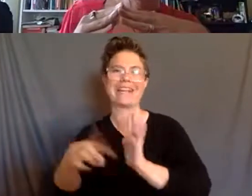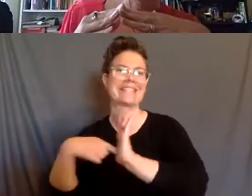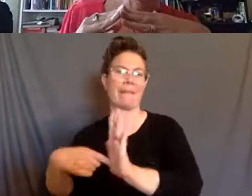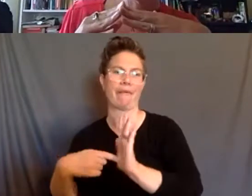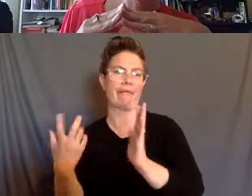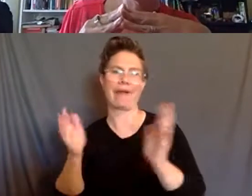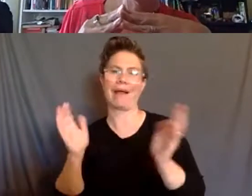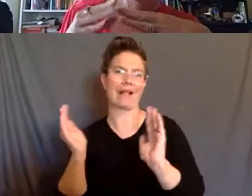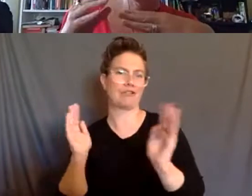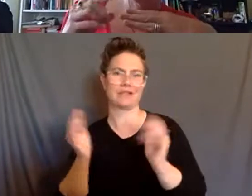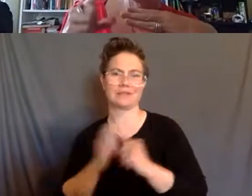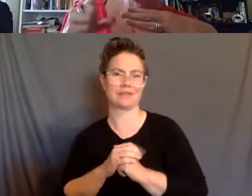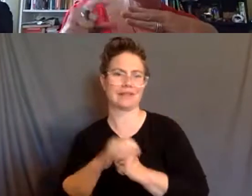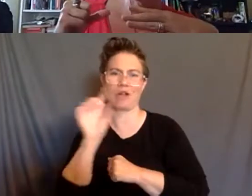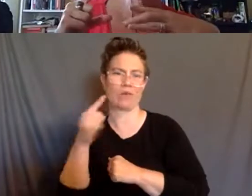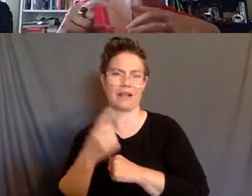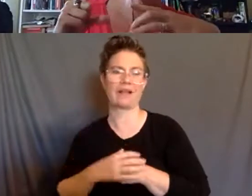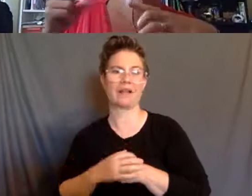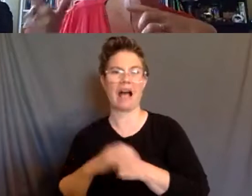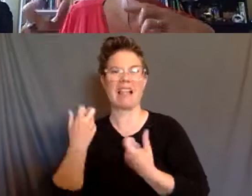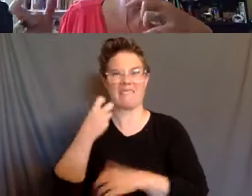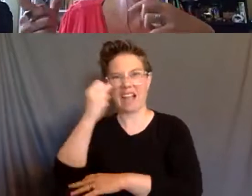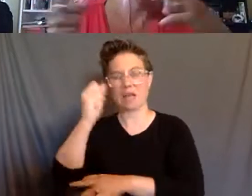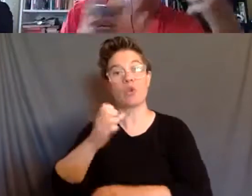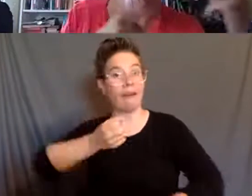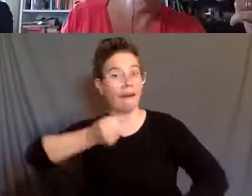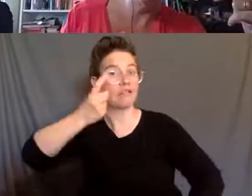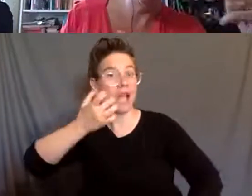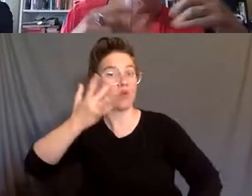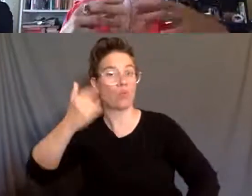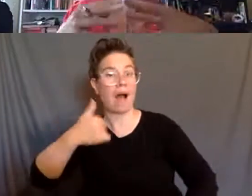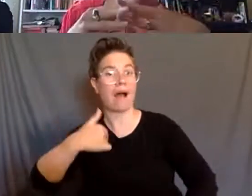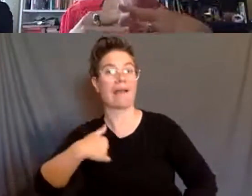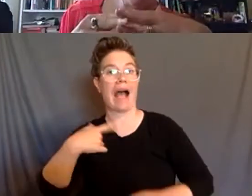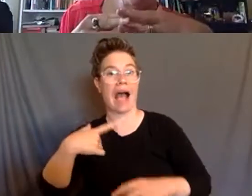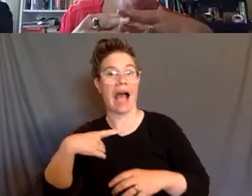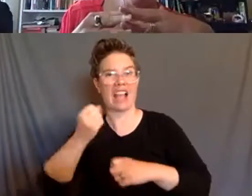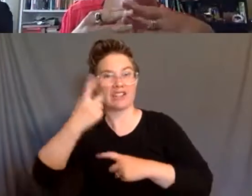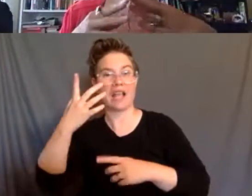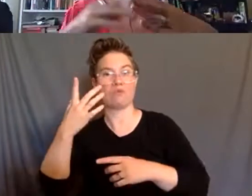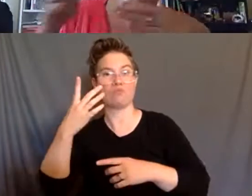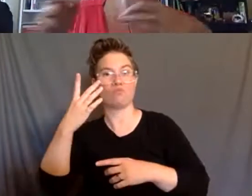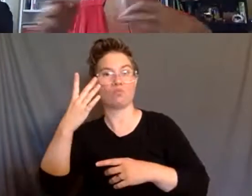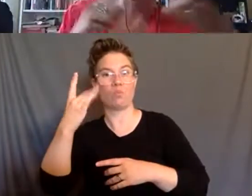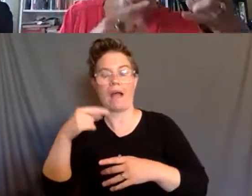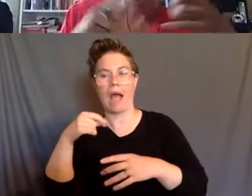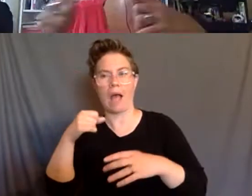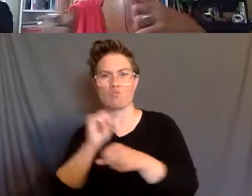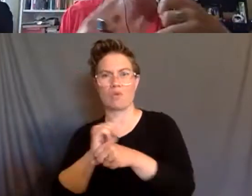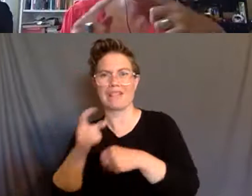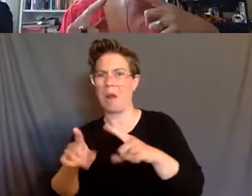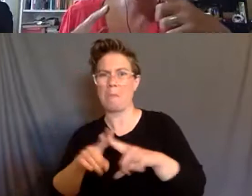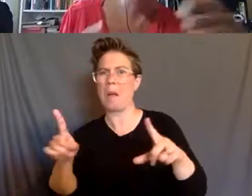a lot of activists are like, okay, I understand how to do this because I was in this arena. They are connected. People go in and out